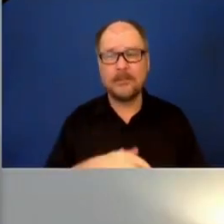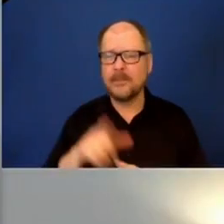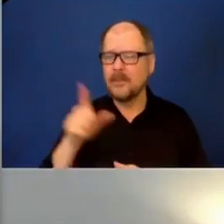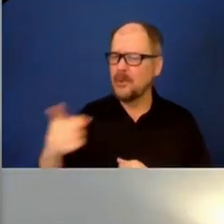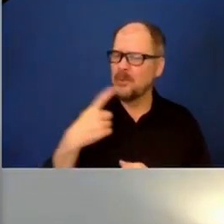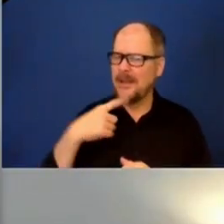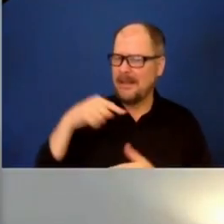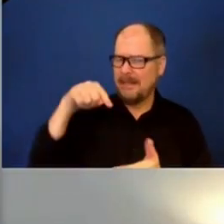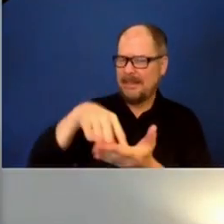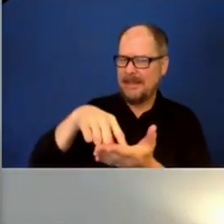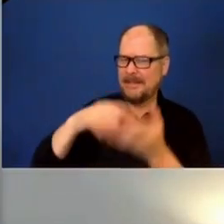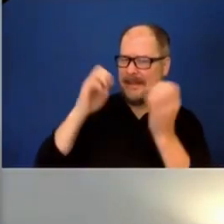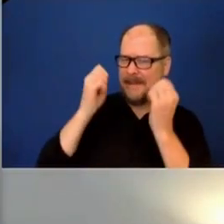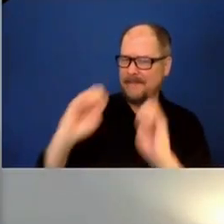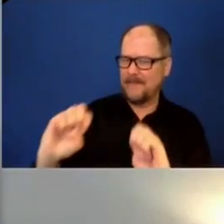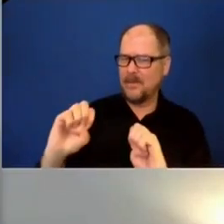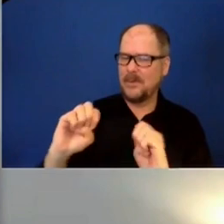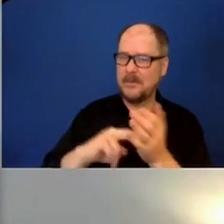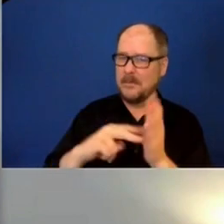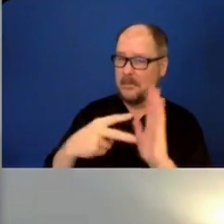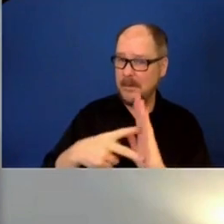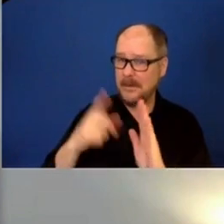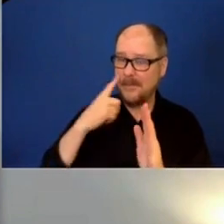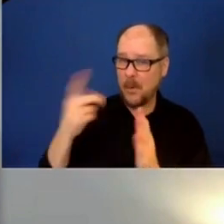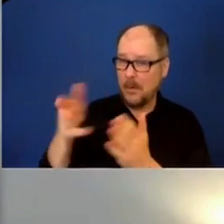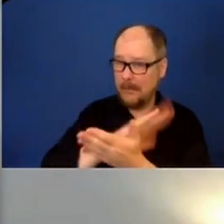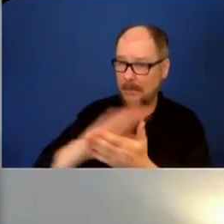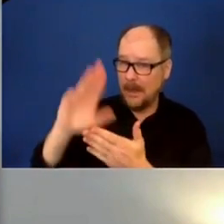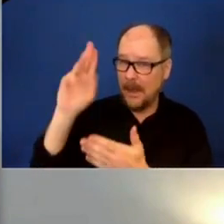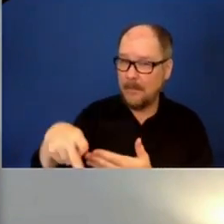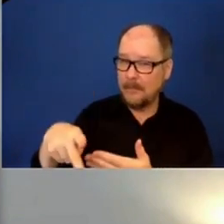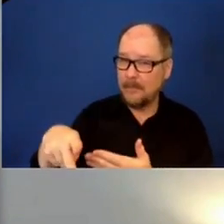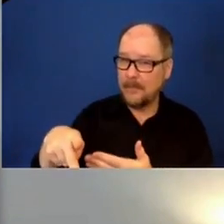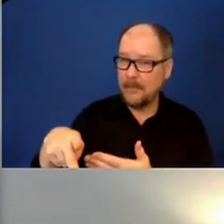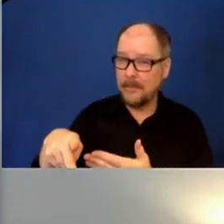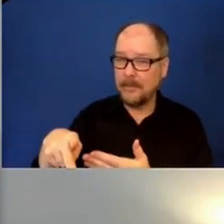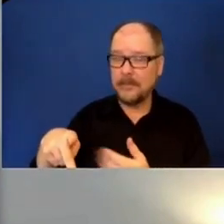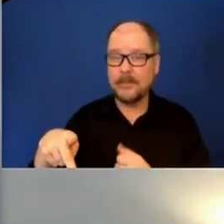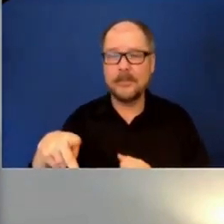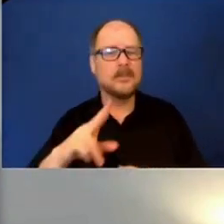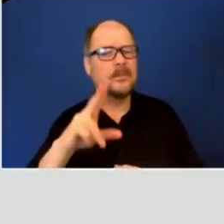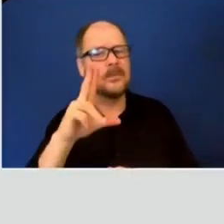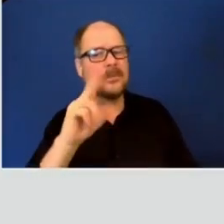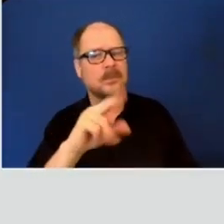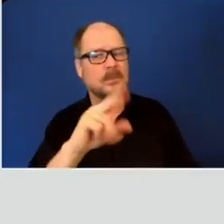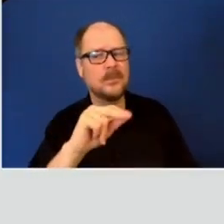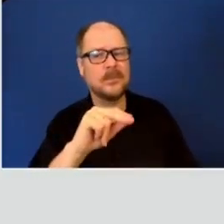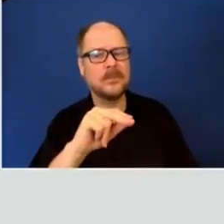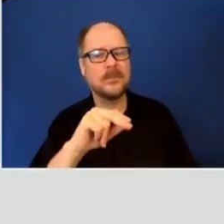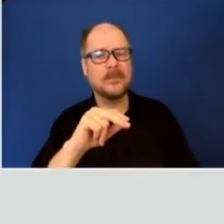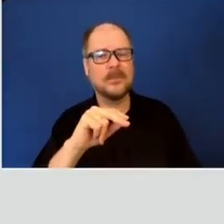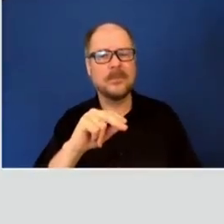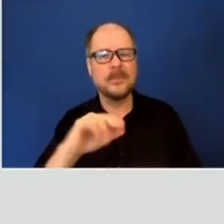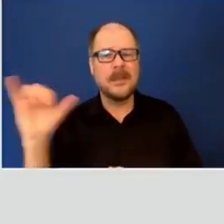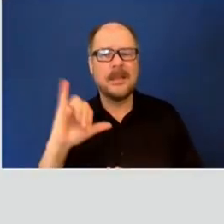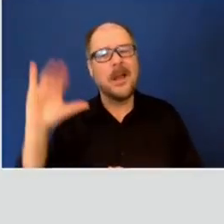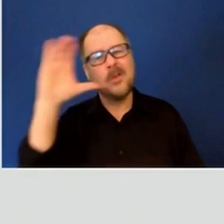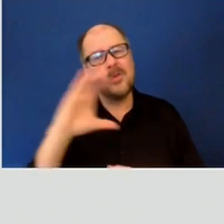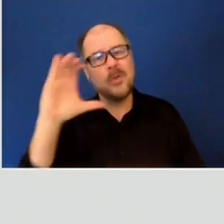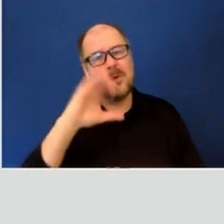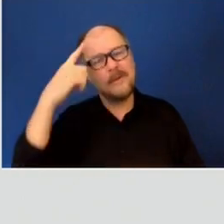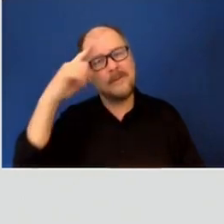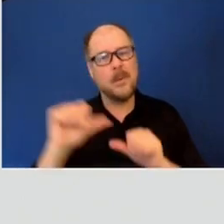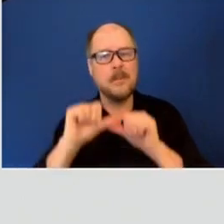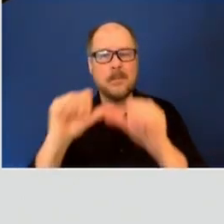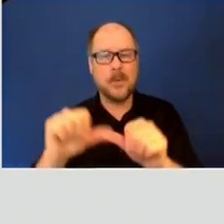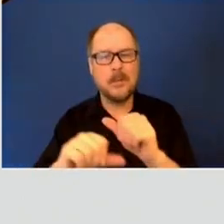this effort, does that mean in terms of the cleanup? No, that means more in terms of finding the permanent housing